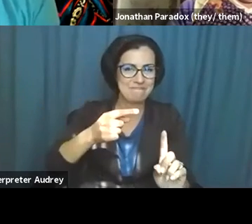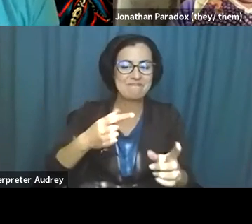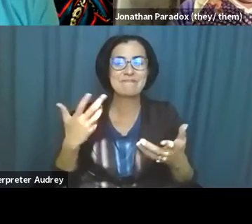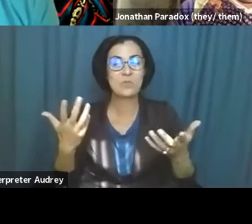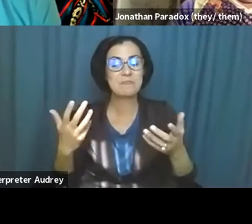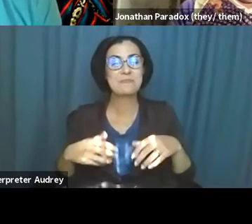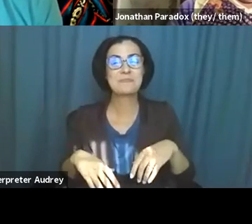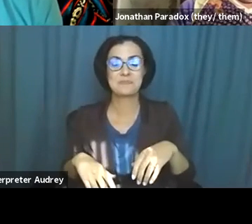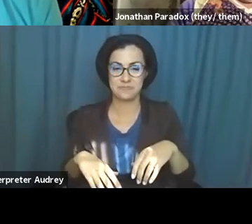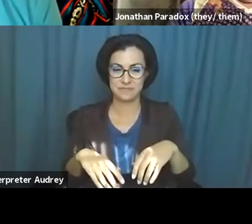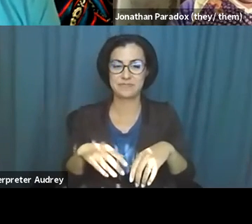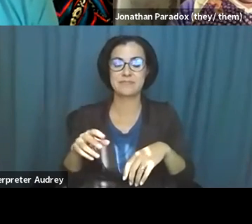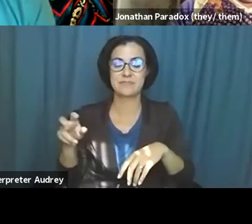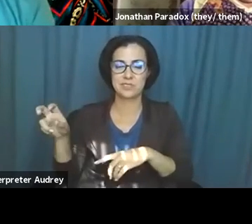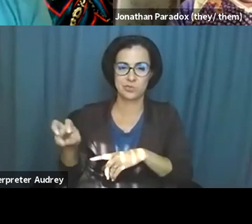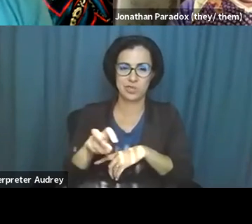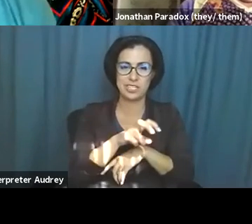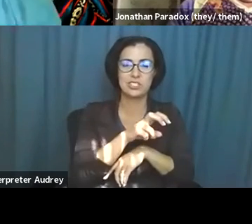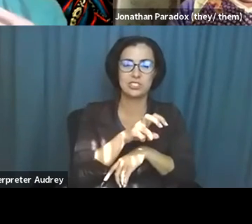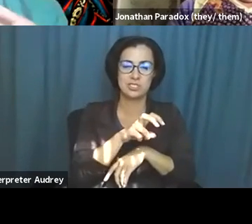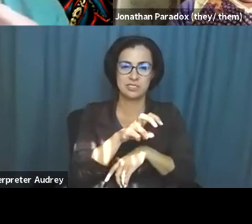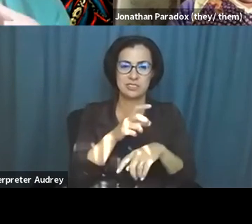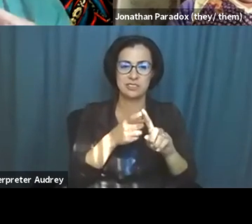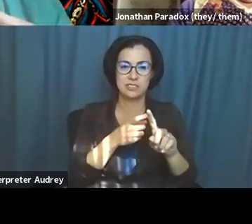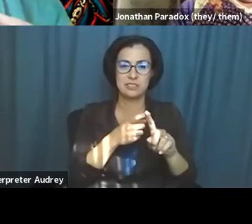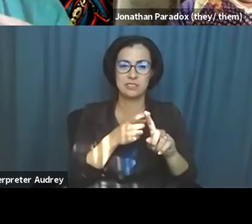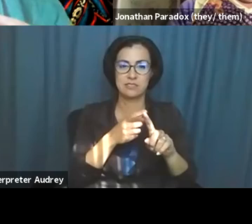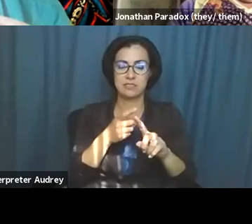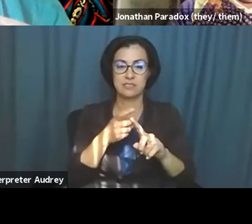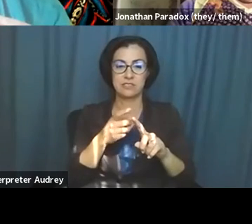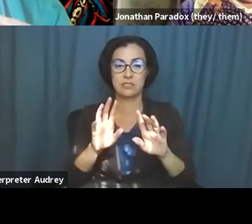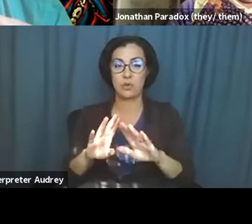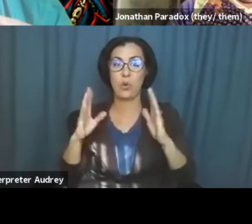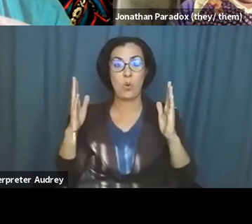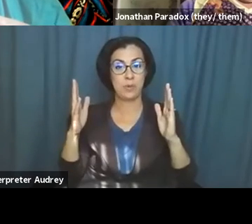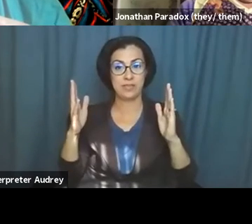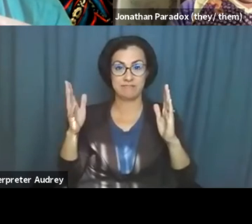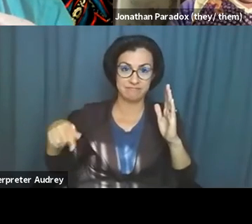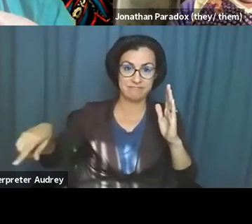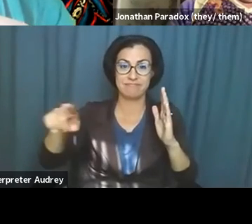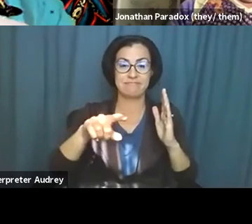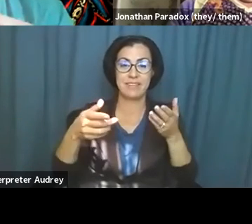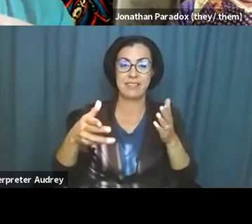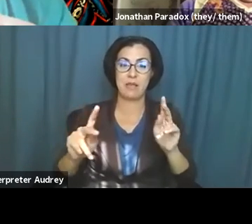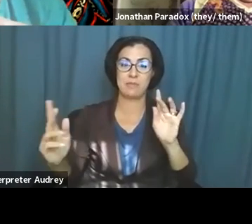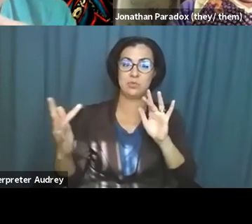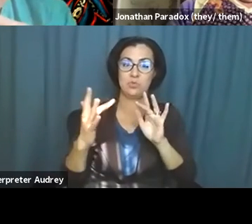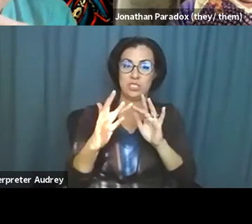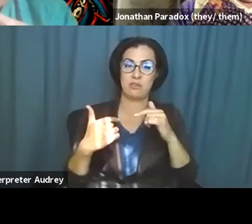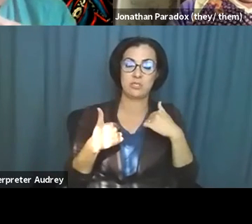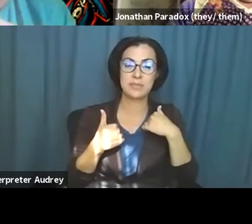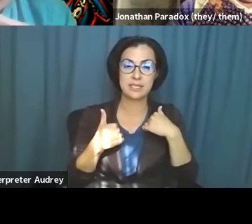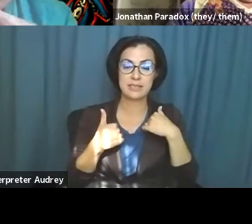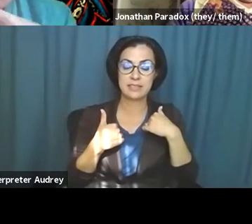to, um, transition to, um, opening up the opportunity for individuals to reach out to me, um, to,